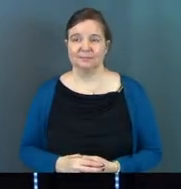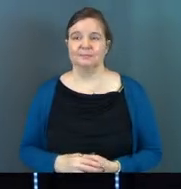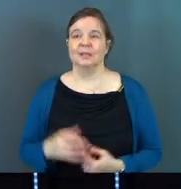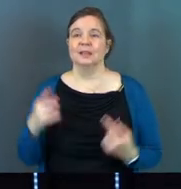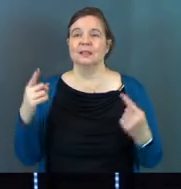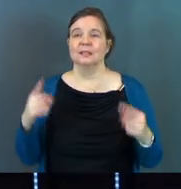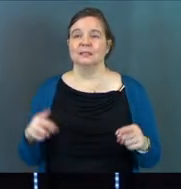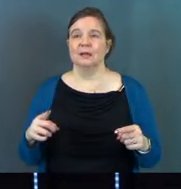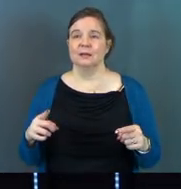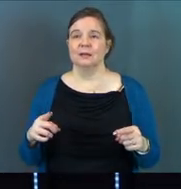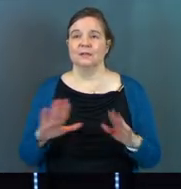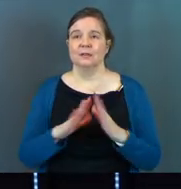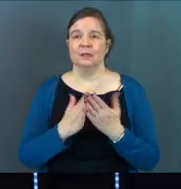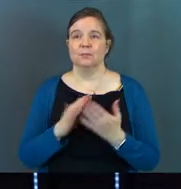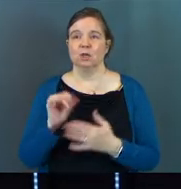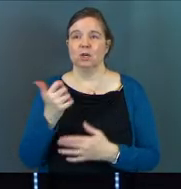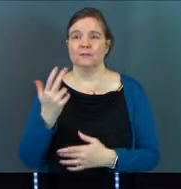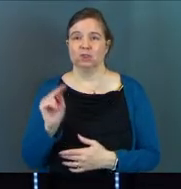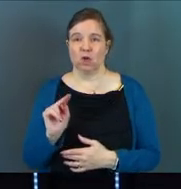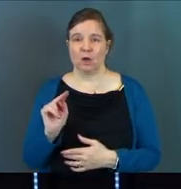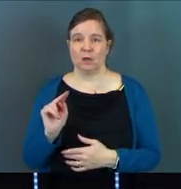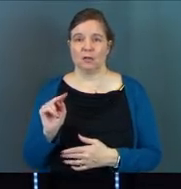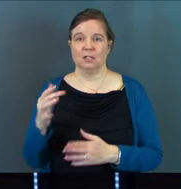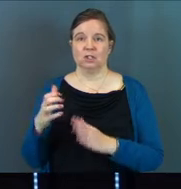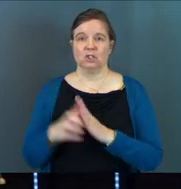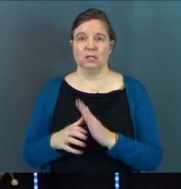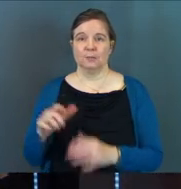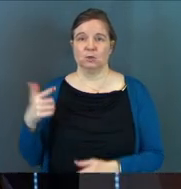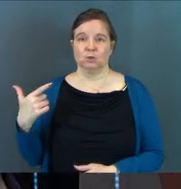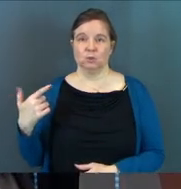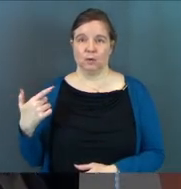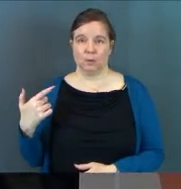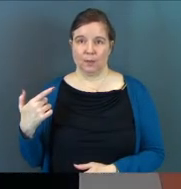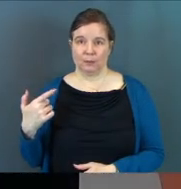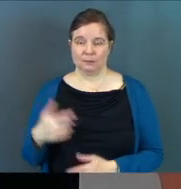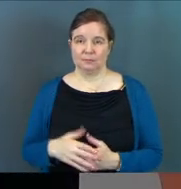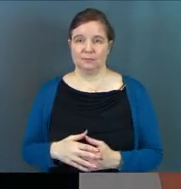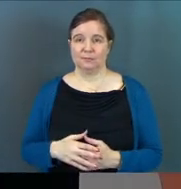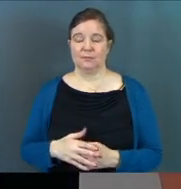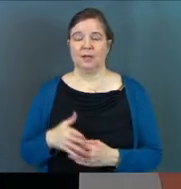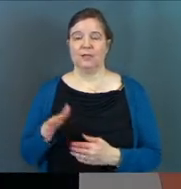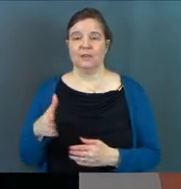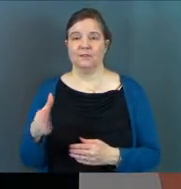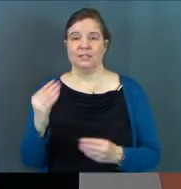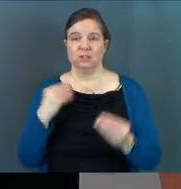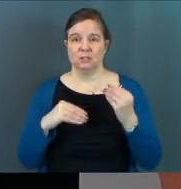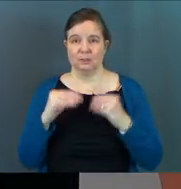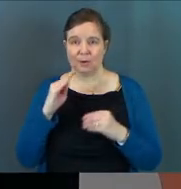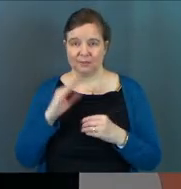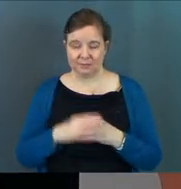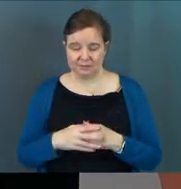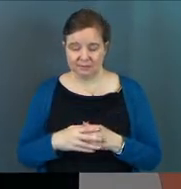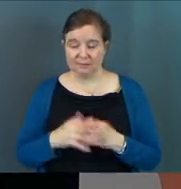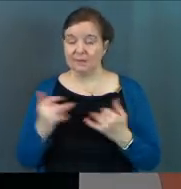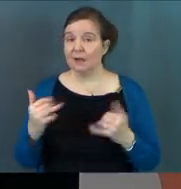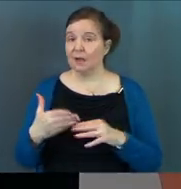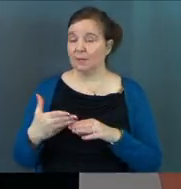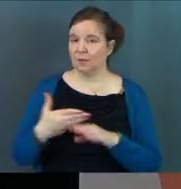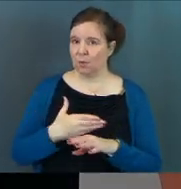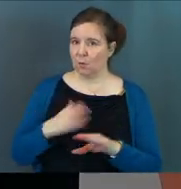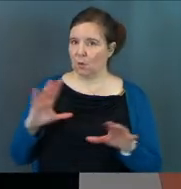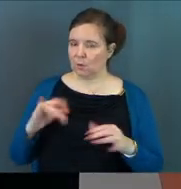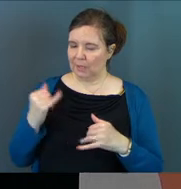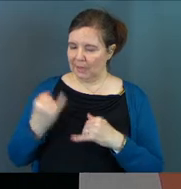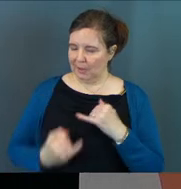And this happens in the book of John chapter 21, the fish breakfast. Now, before I